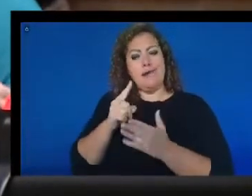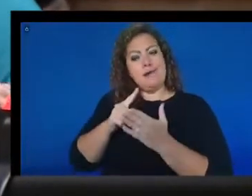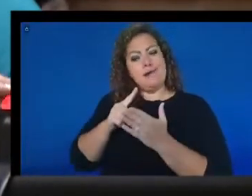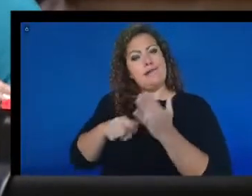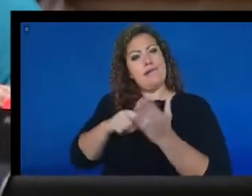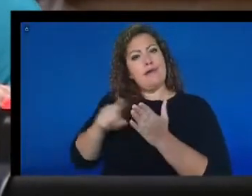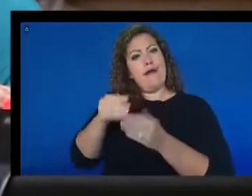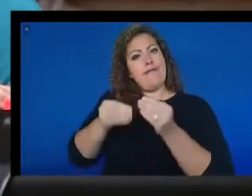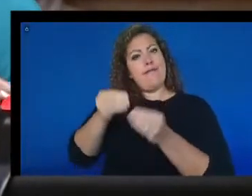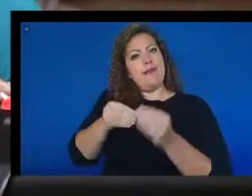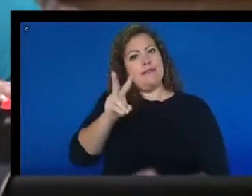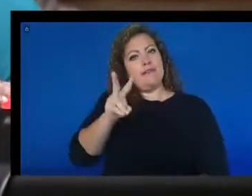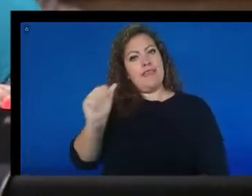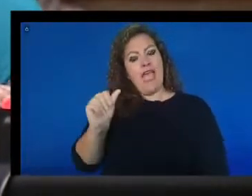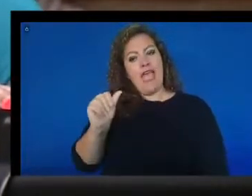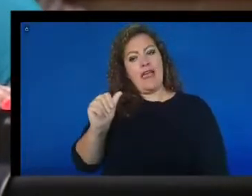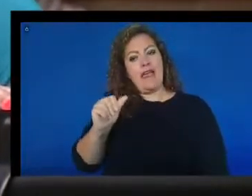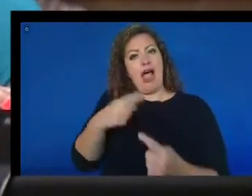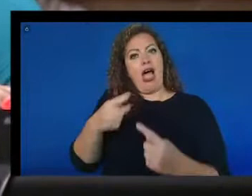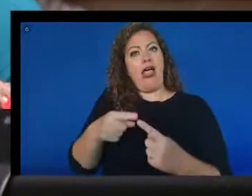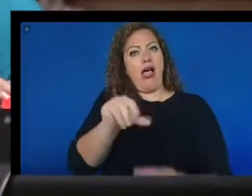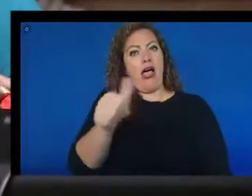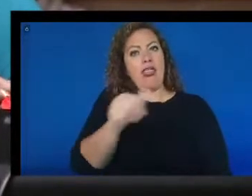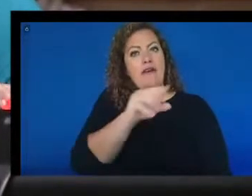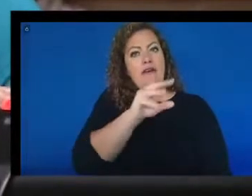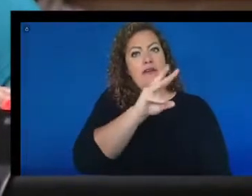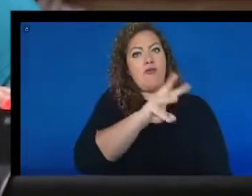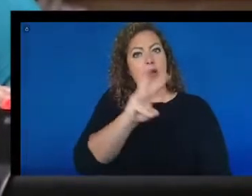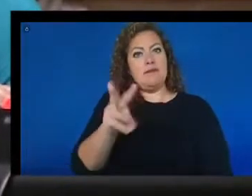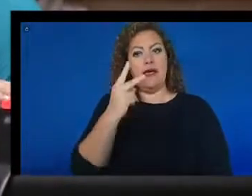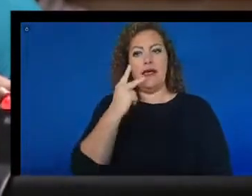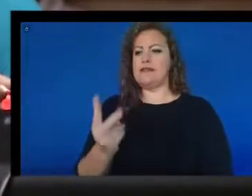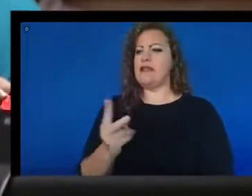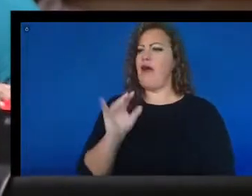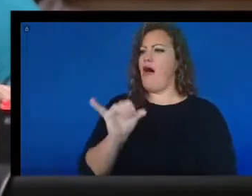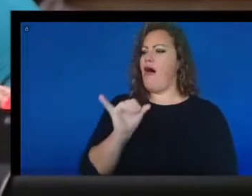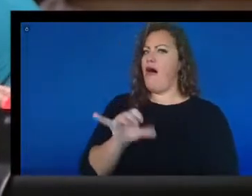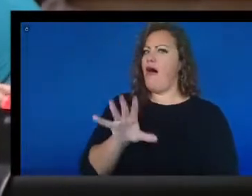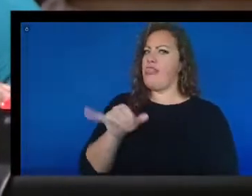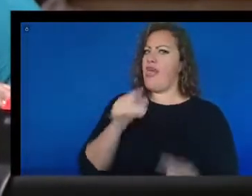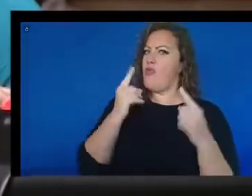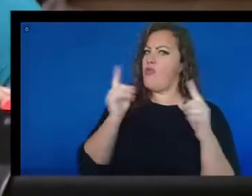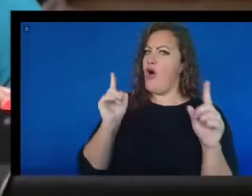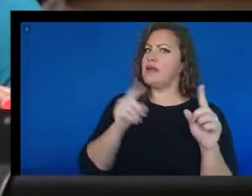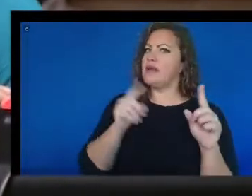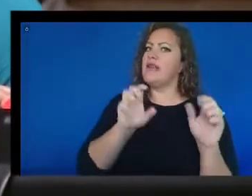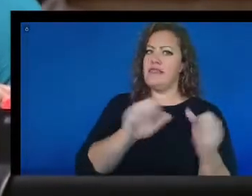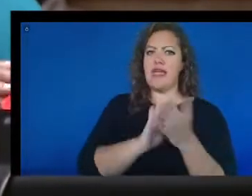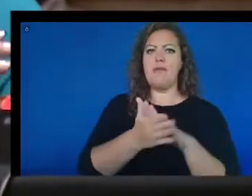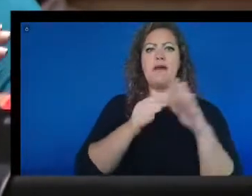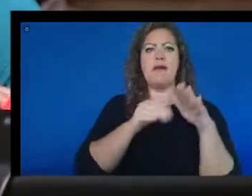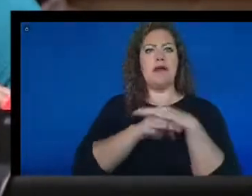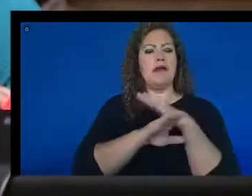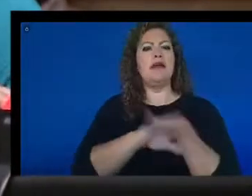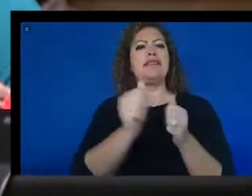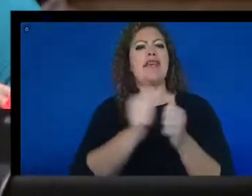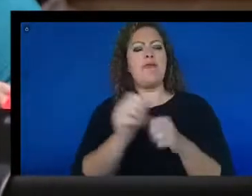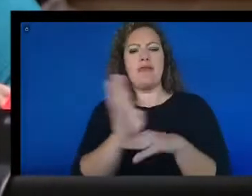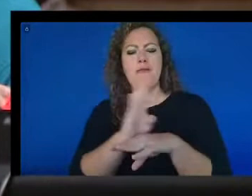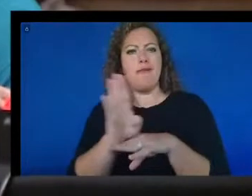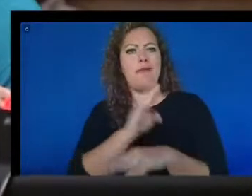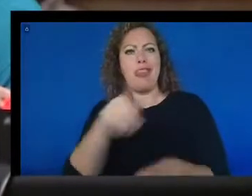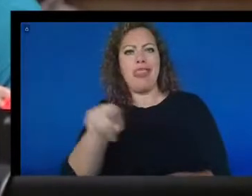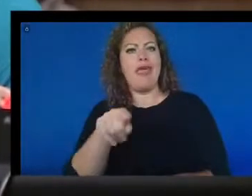and then other websites, they see how it works, then they can become accessible. Likewise in the commercial market, it's going to happen.